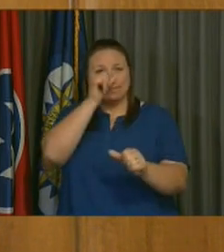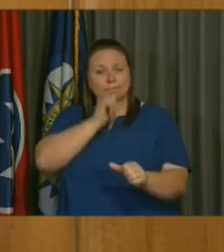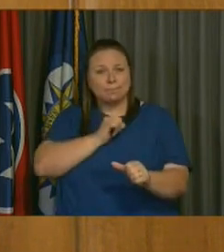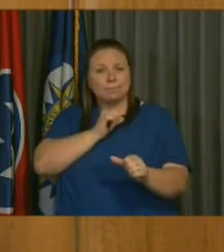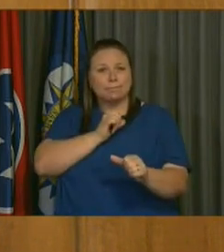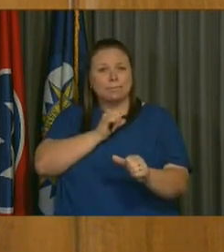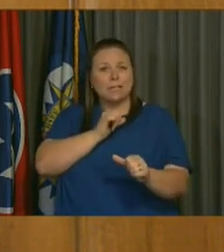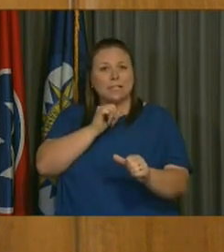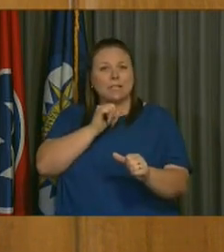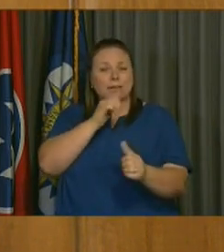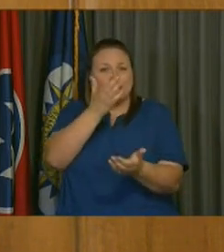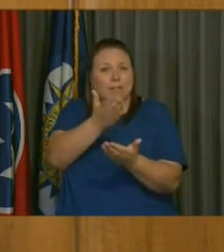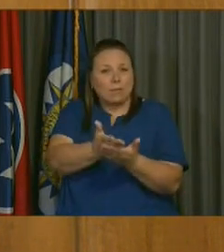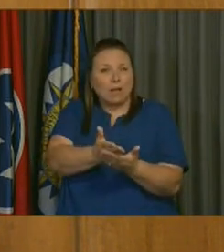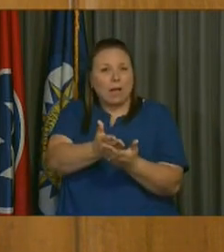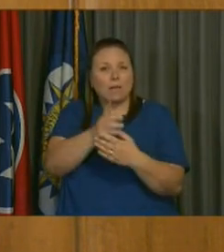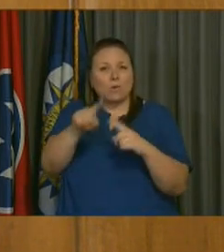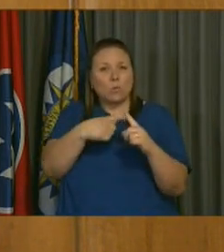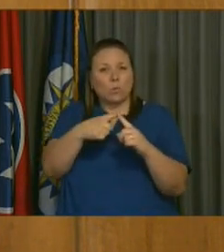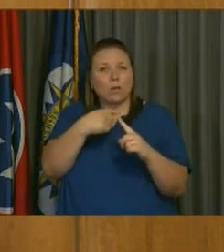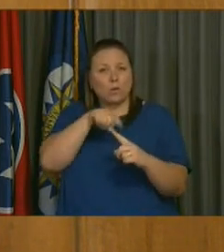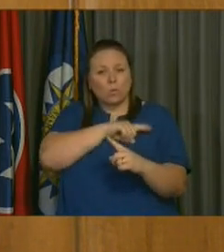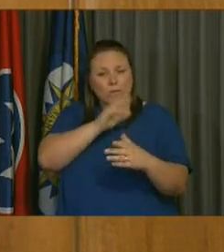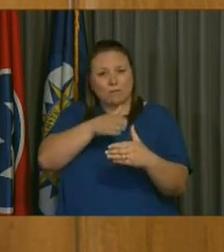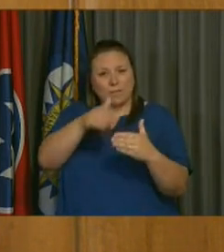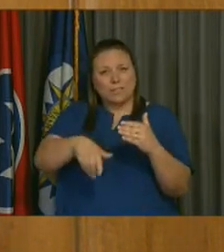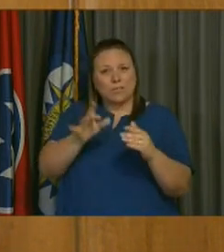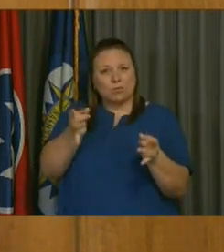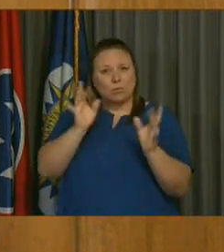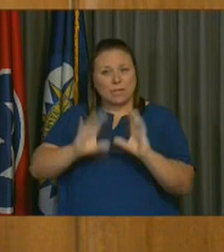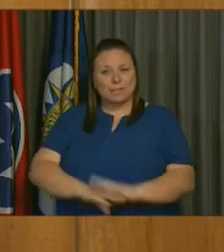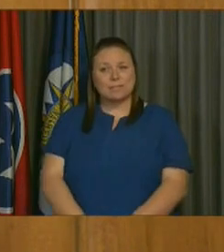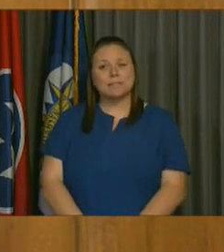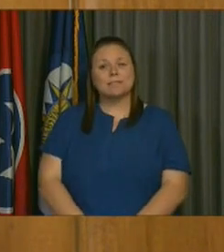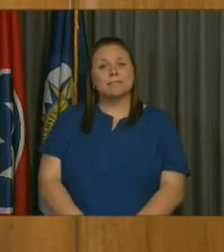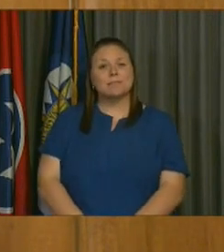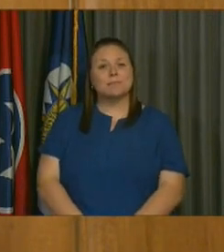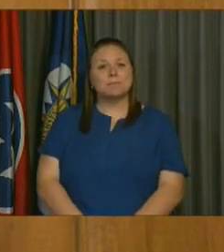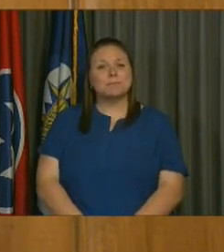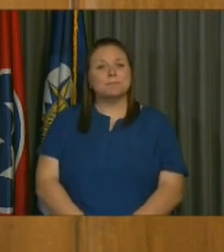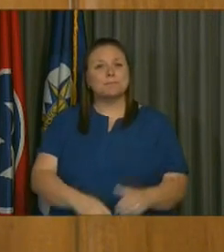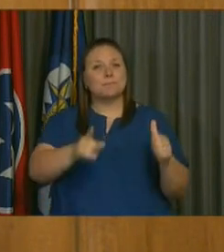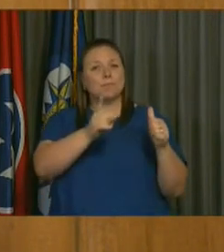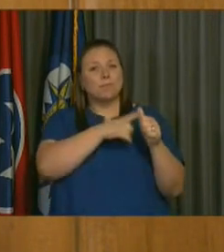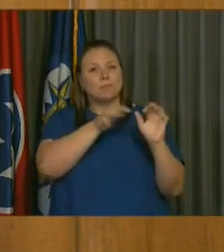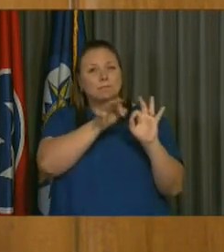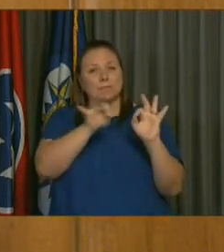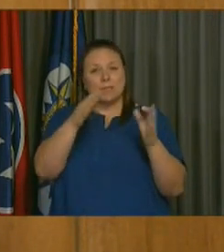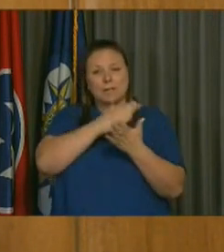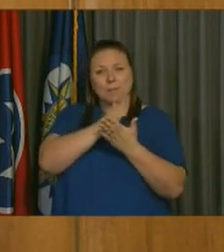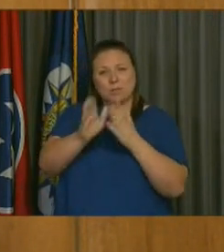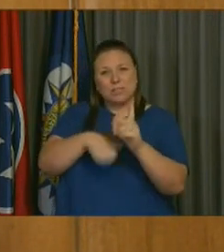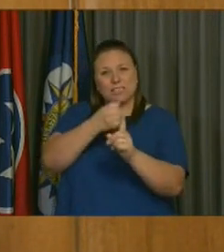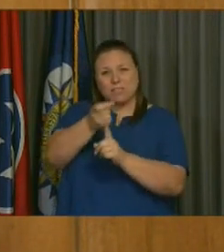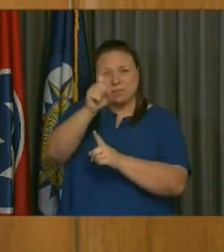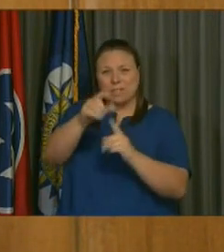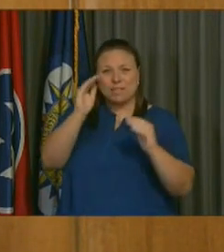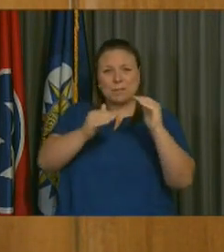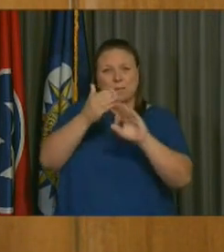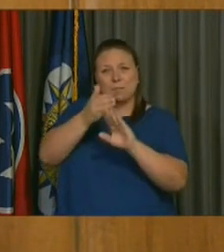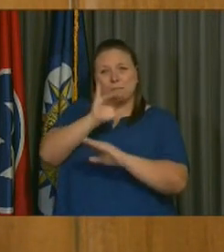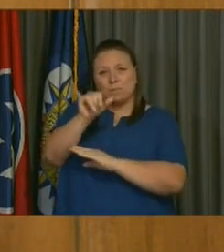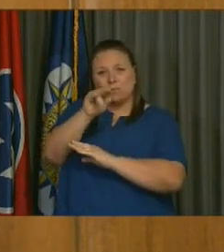mentioned earlier to come as we get to the other side of this crisis. So first guideline, the budget needs to be balanced by June